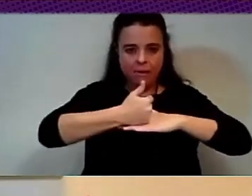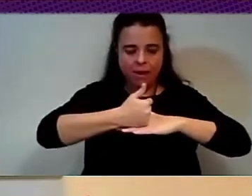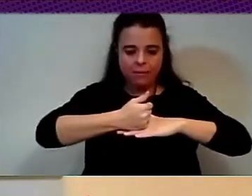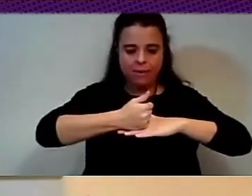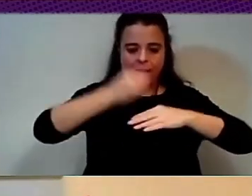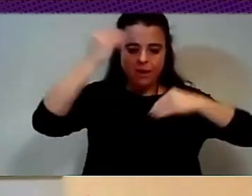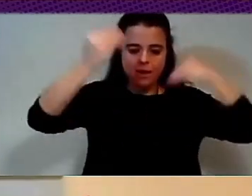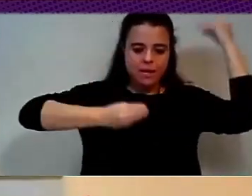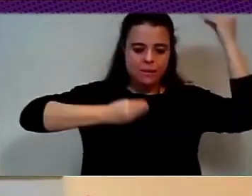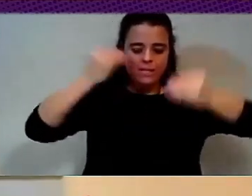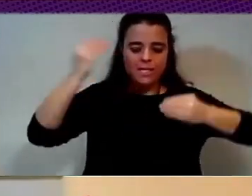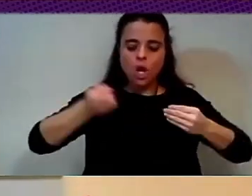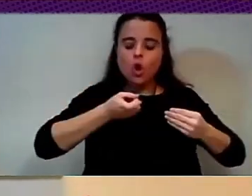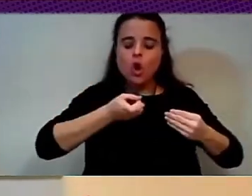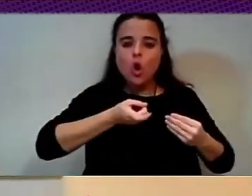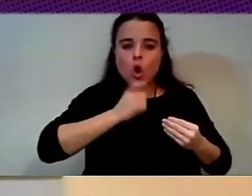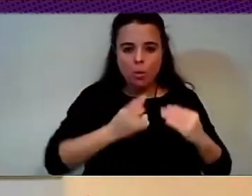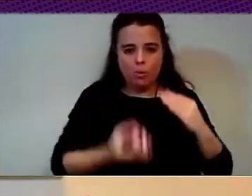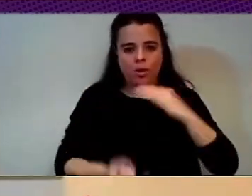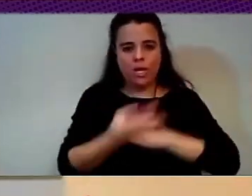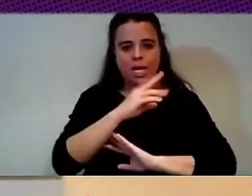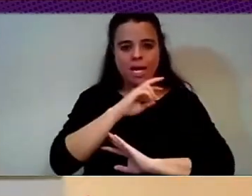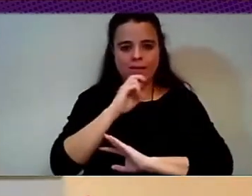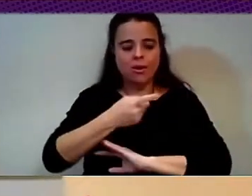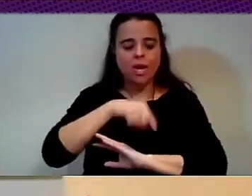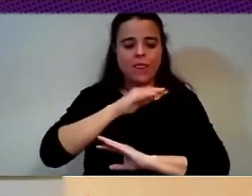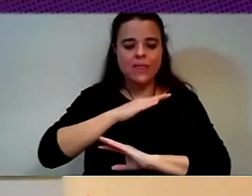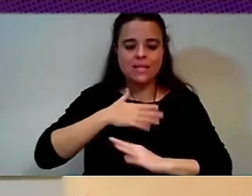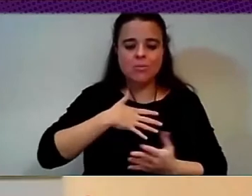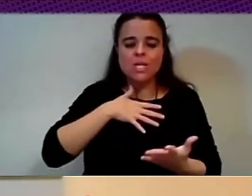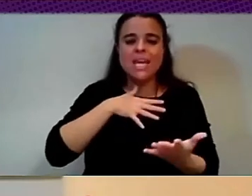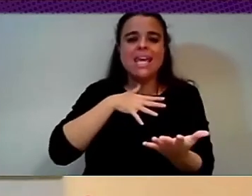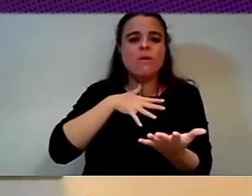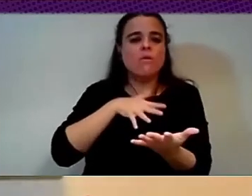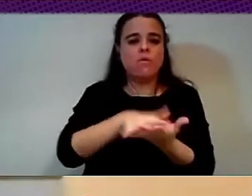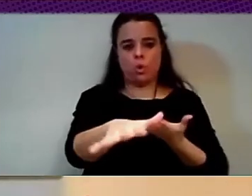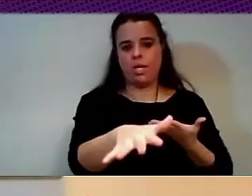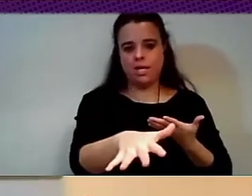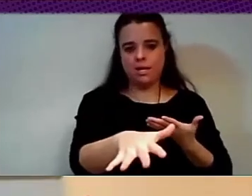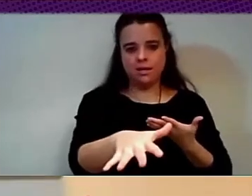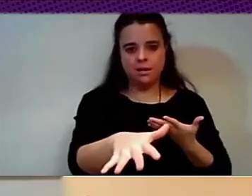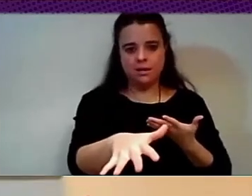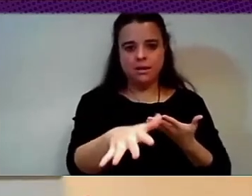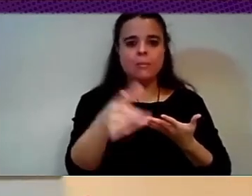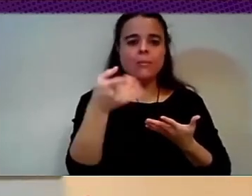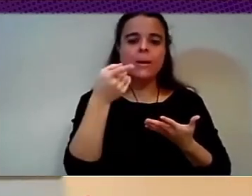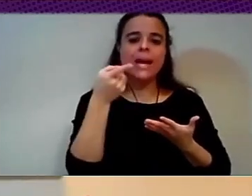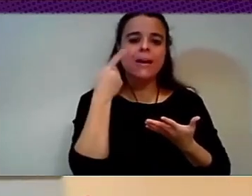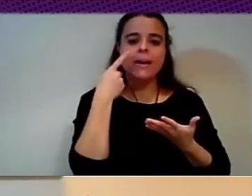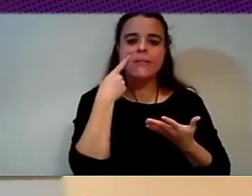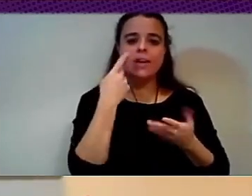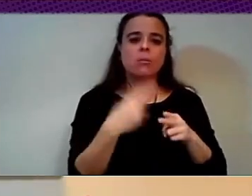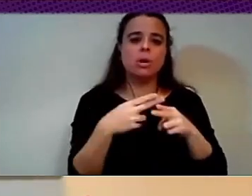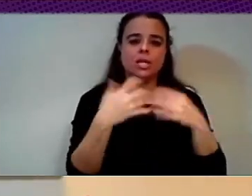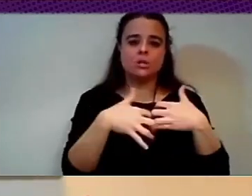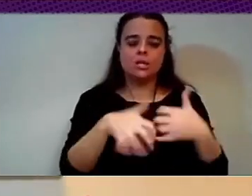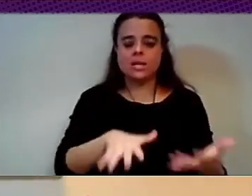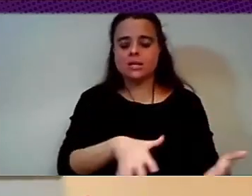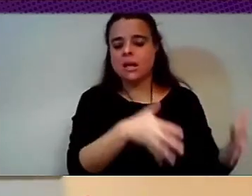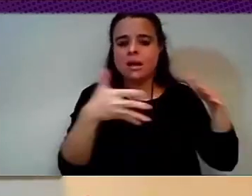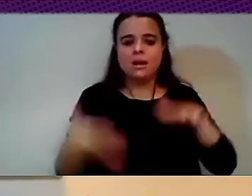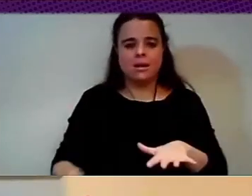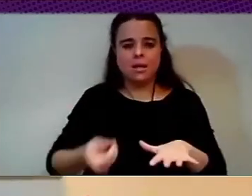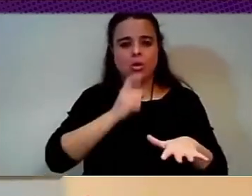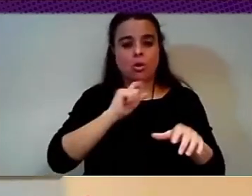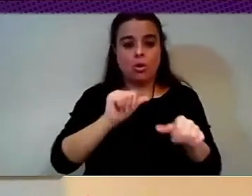influence on how these industrial policies are set because we do need to change the business model here, I think, pretty